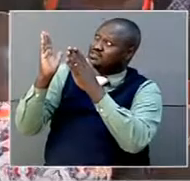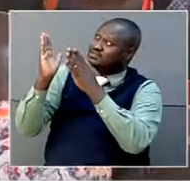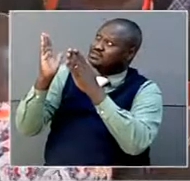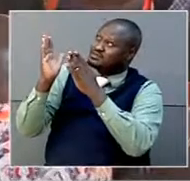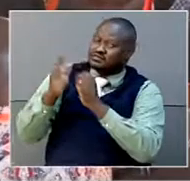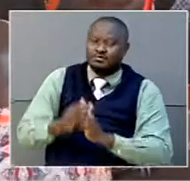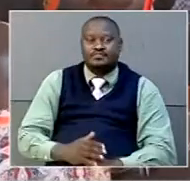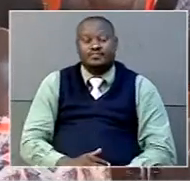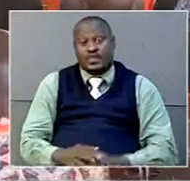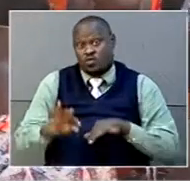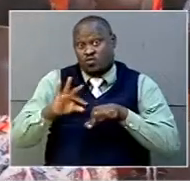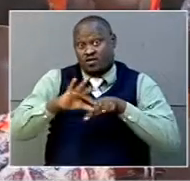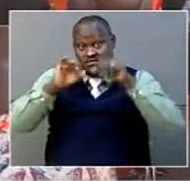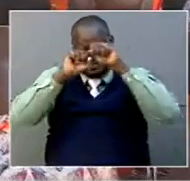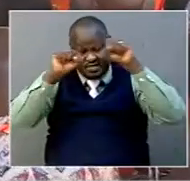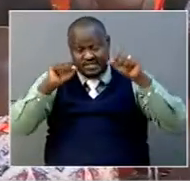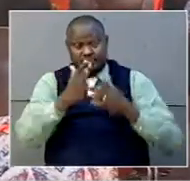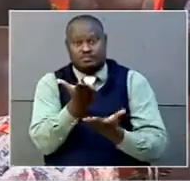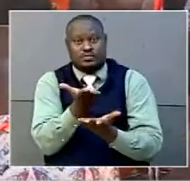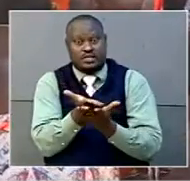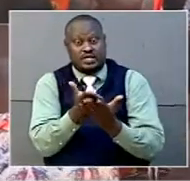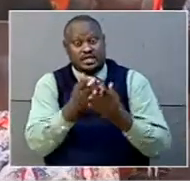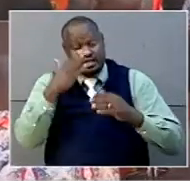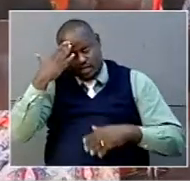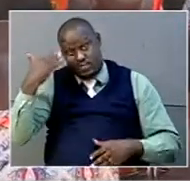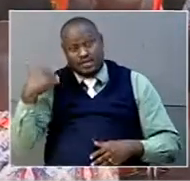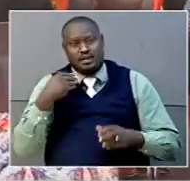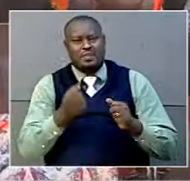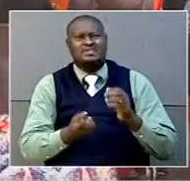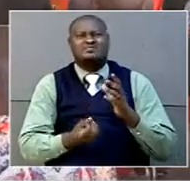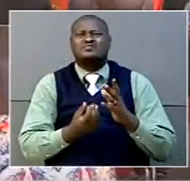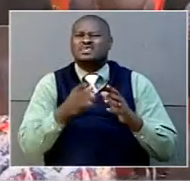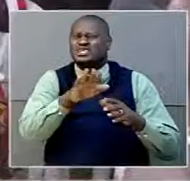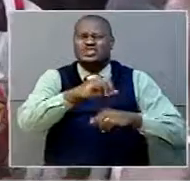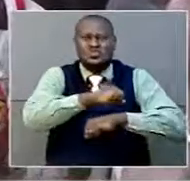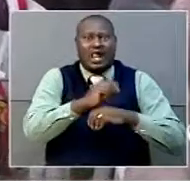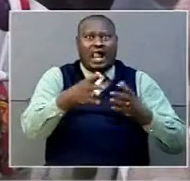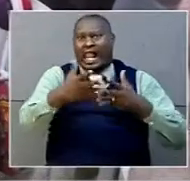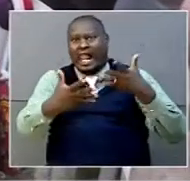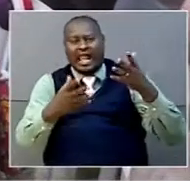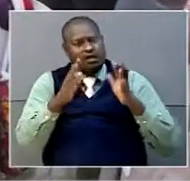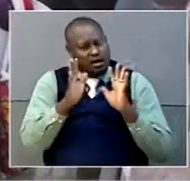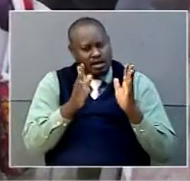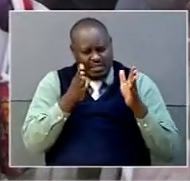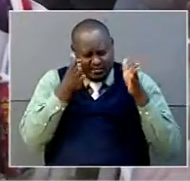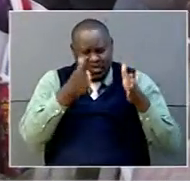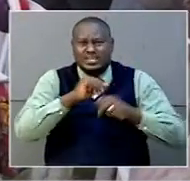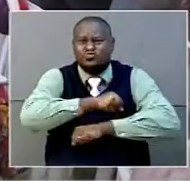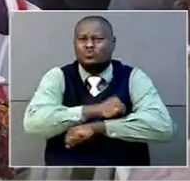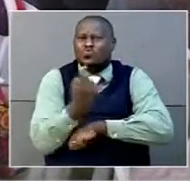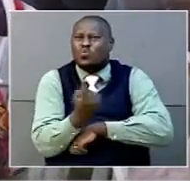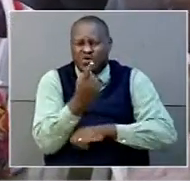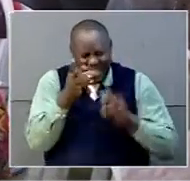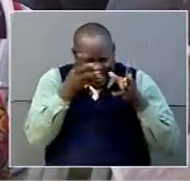Mrs. M70 also called upon head teachers to create a school environment that is not only limited to classroom or